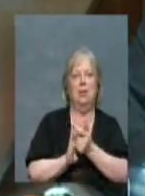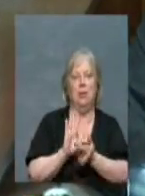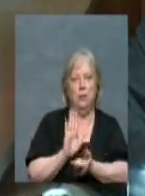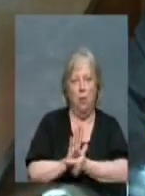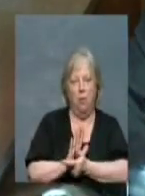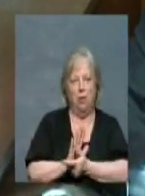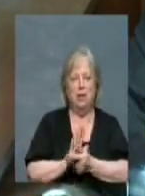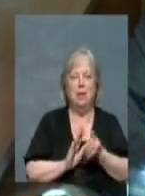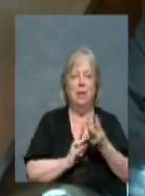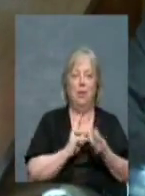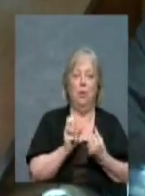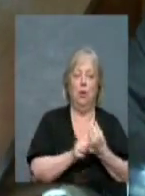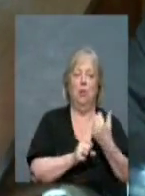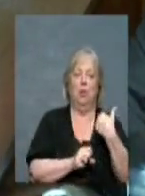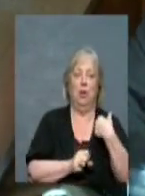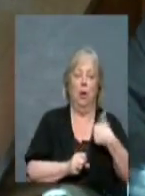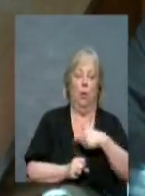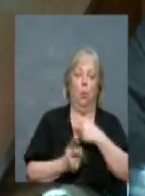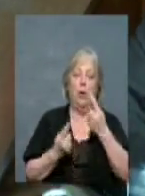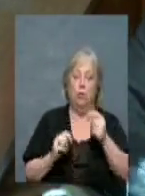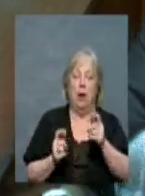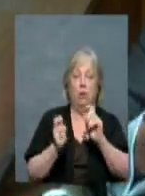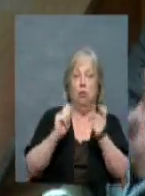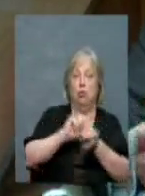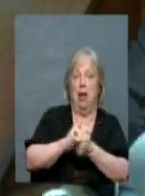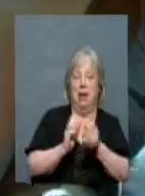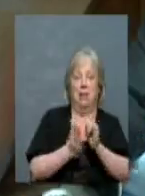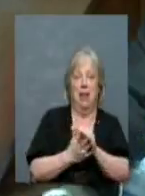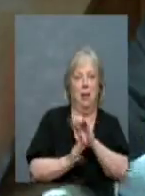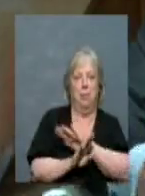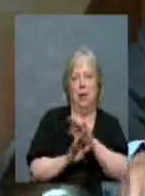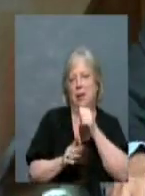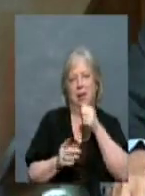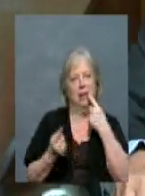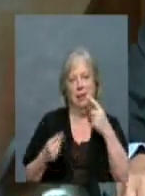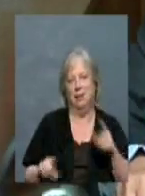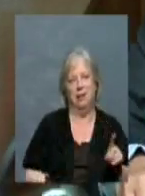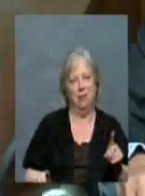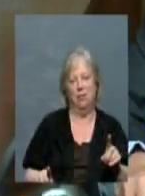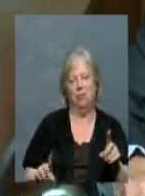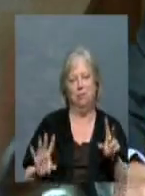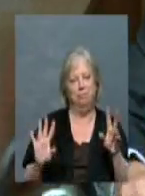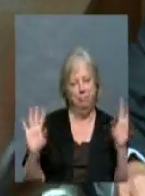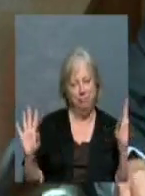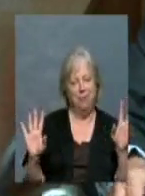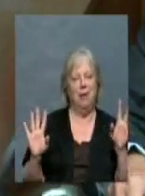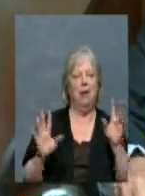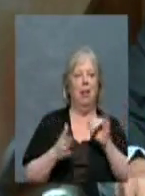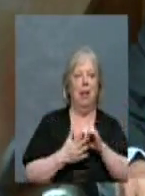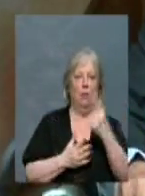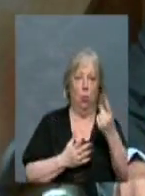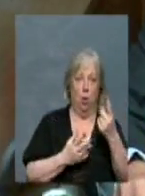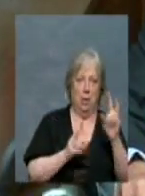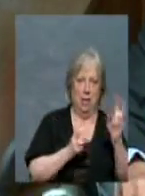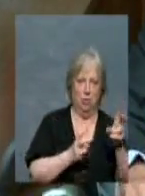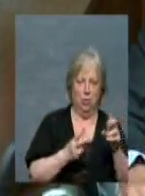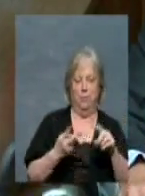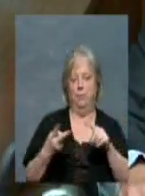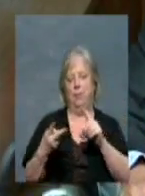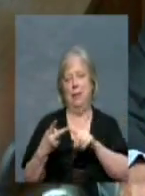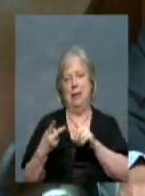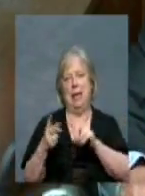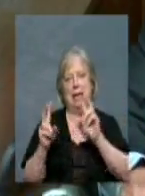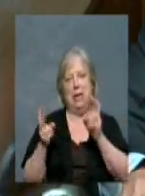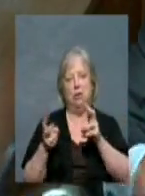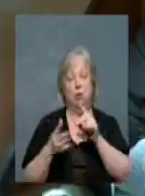changed a couple of years ago and got no success with it, or a couple of sessions ago. So, that's one issue. The second issue is that